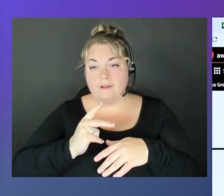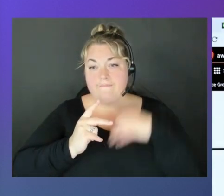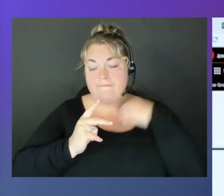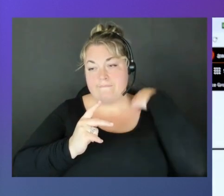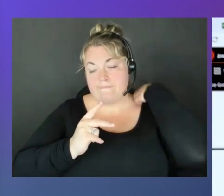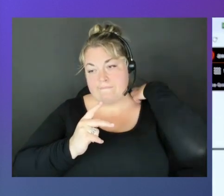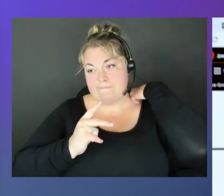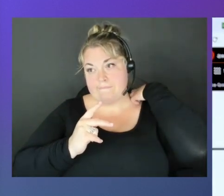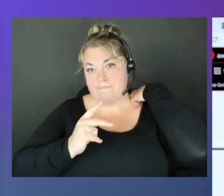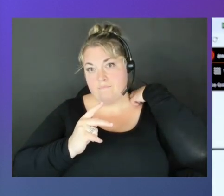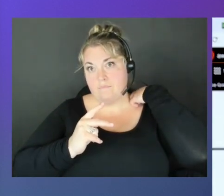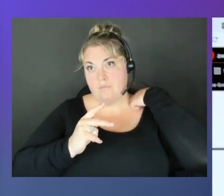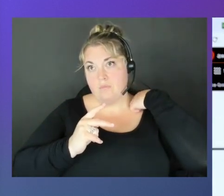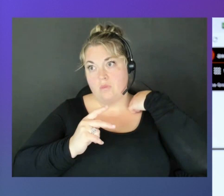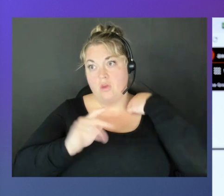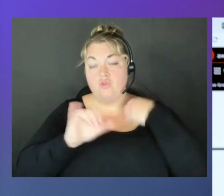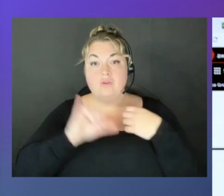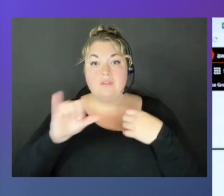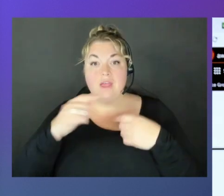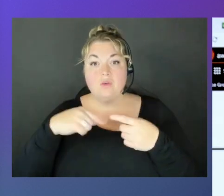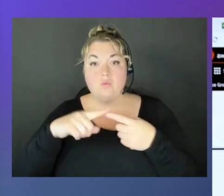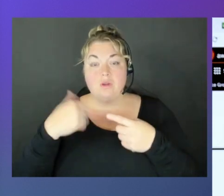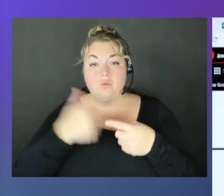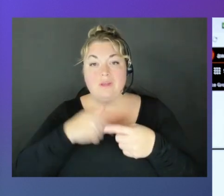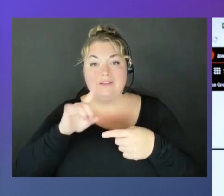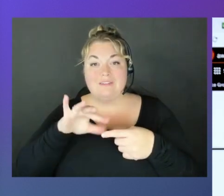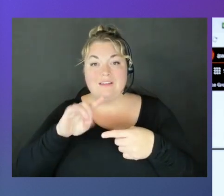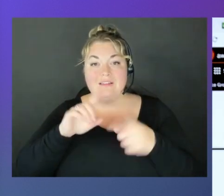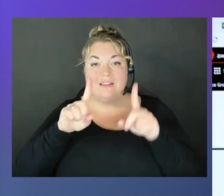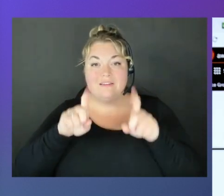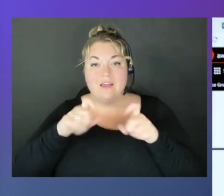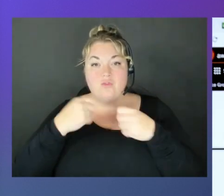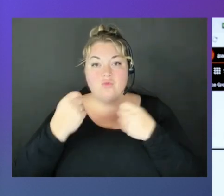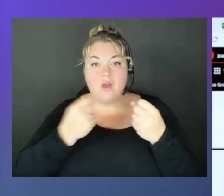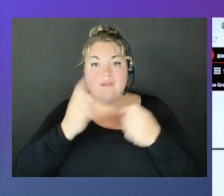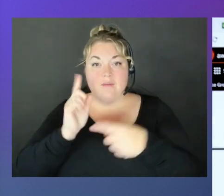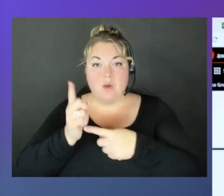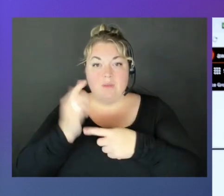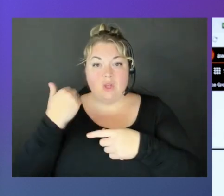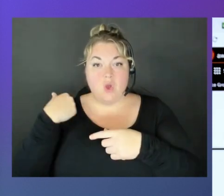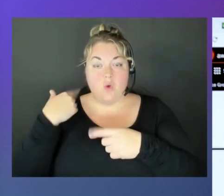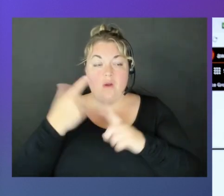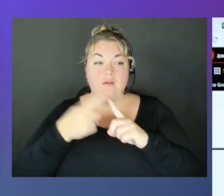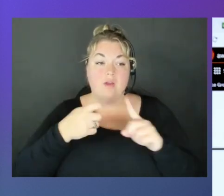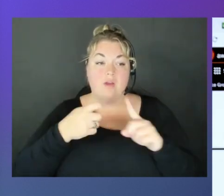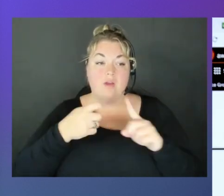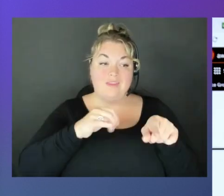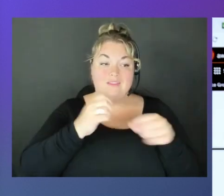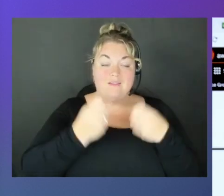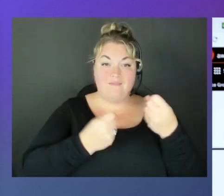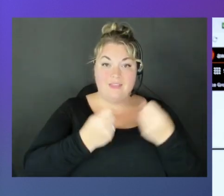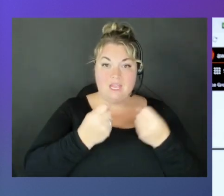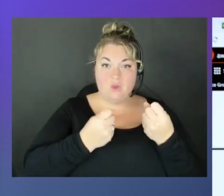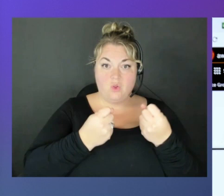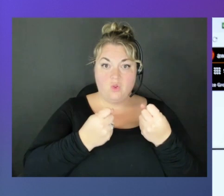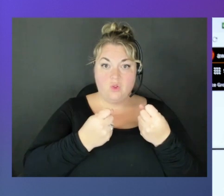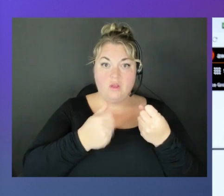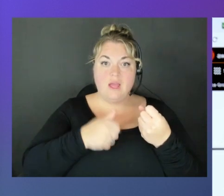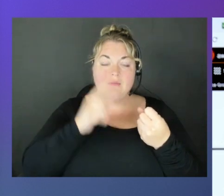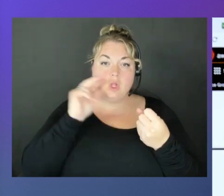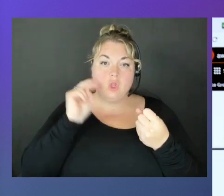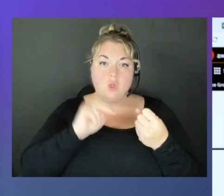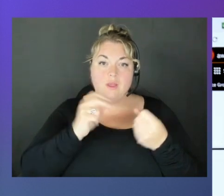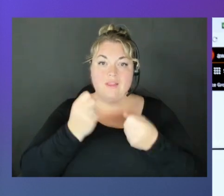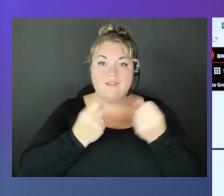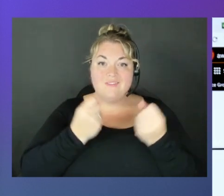just like when we did the test drive a moment ago. From this vehicle, I'm looking at the vehicle